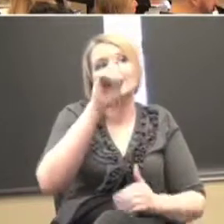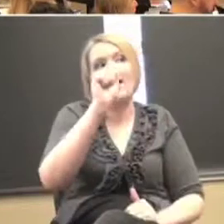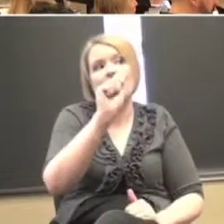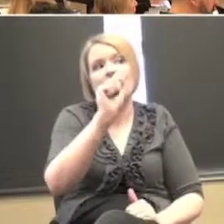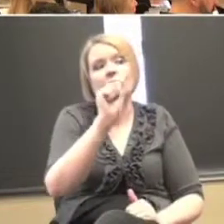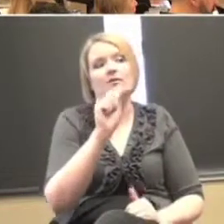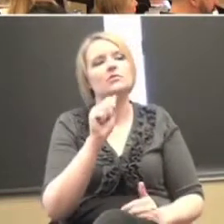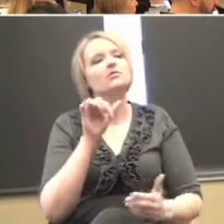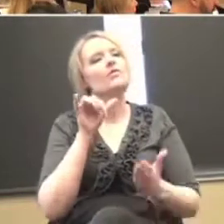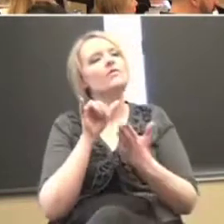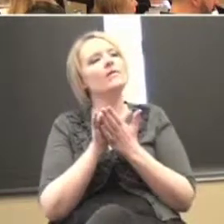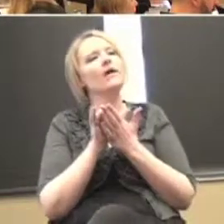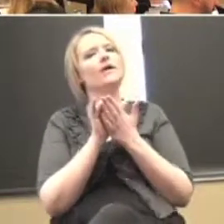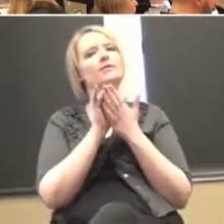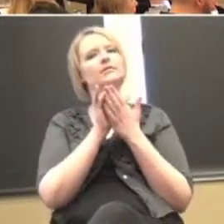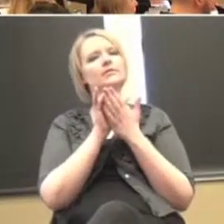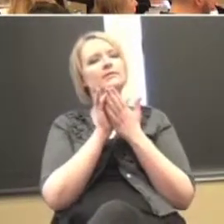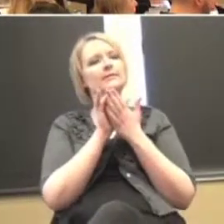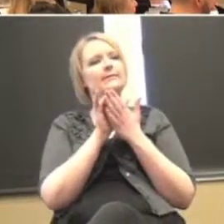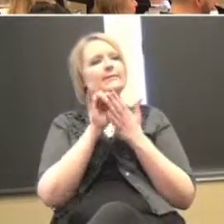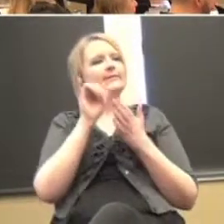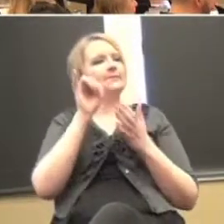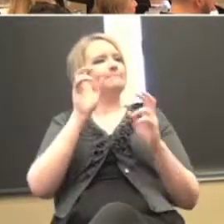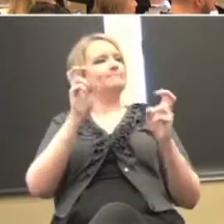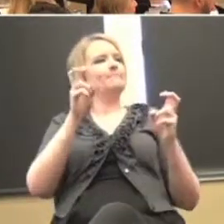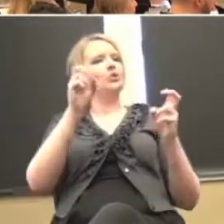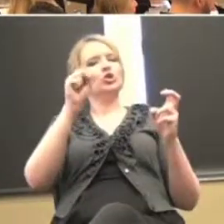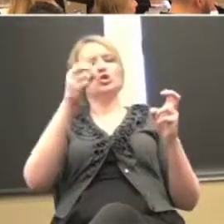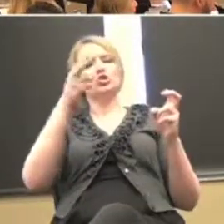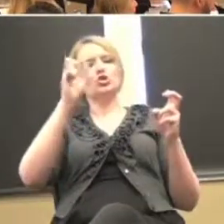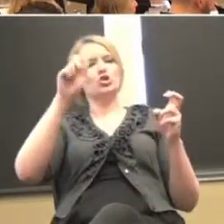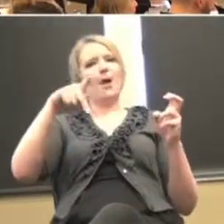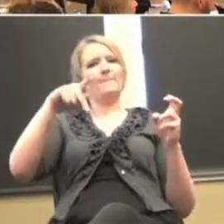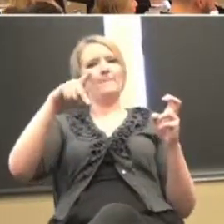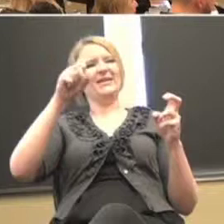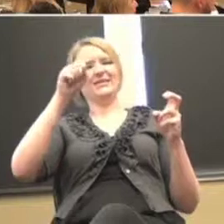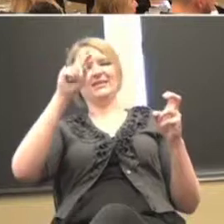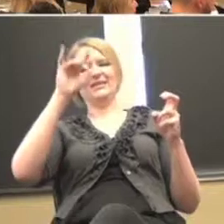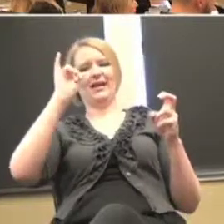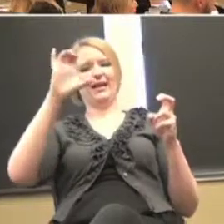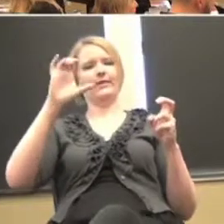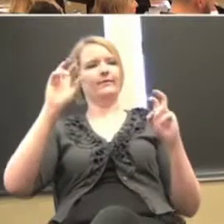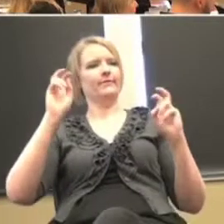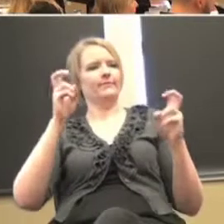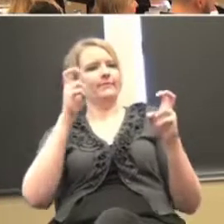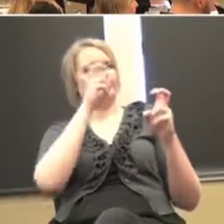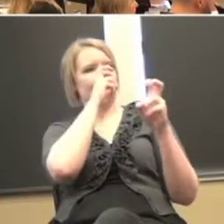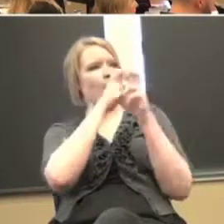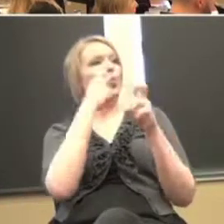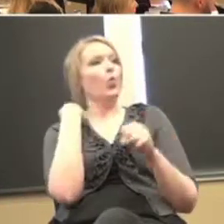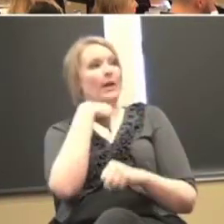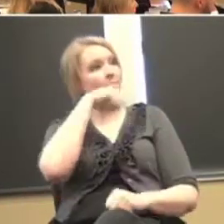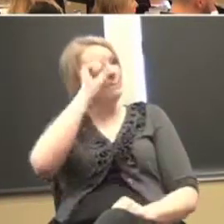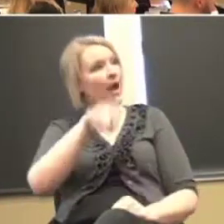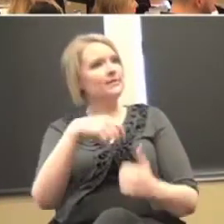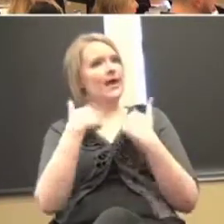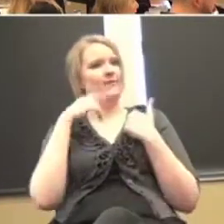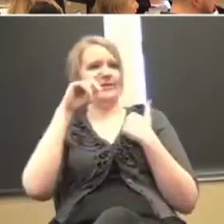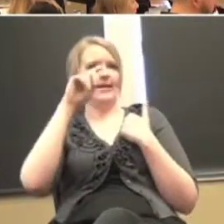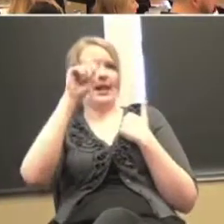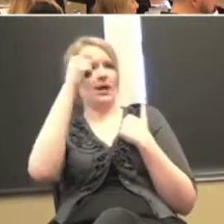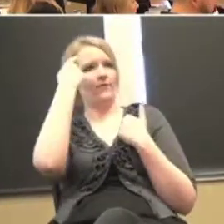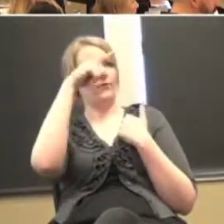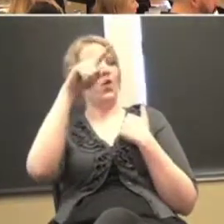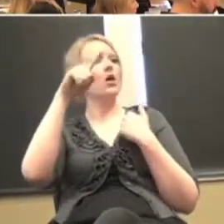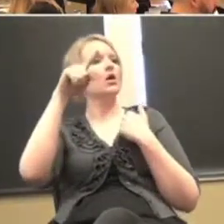And that's part of sometimes that sharp stick thing of saying that as a school, we have to have data on implementation. Now, I'll tell you